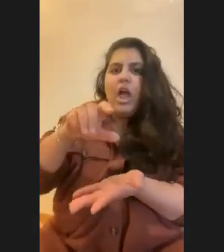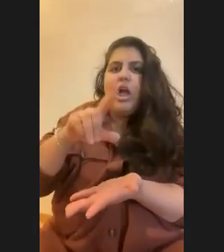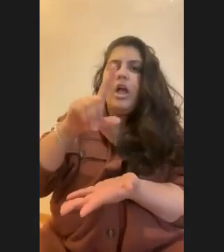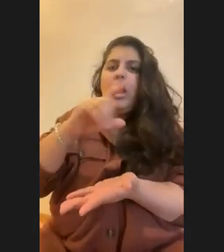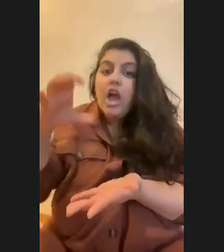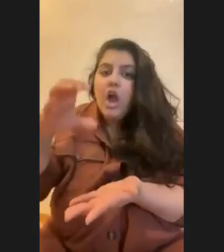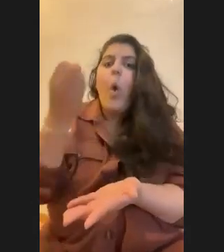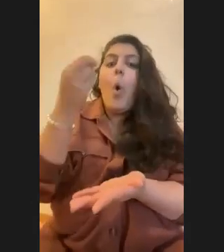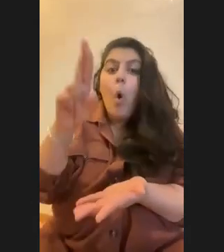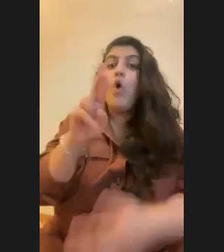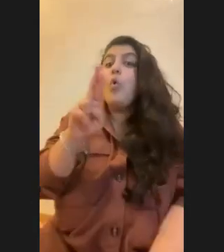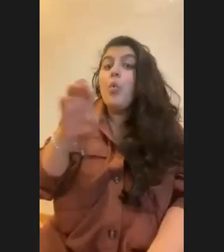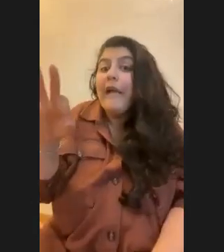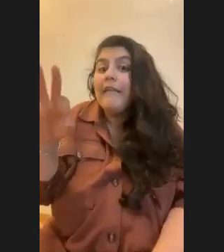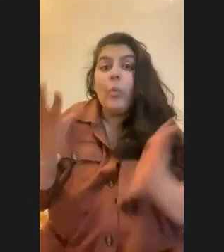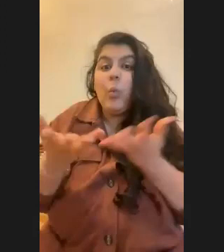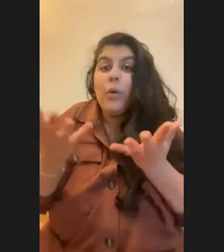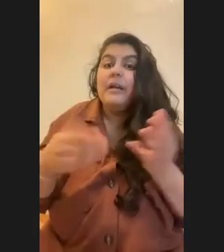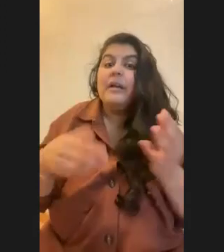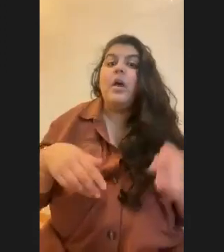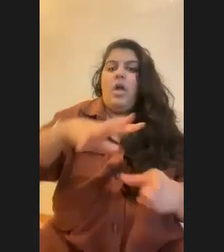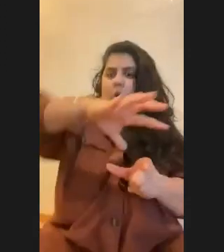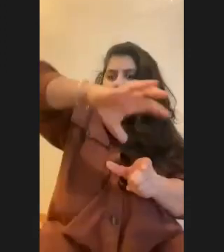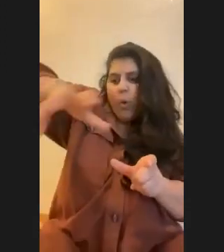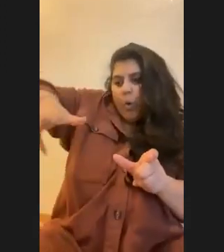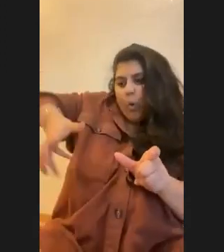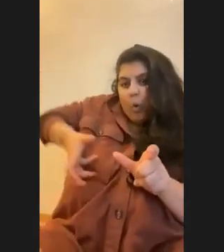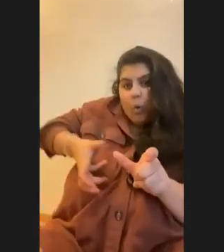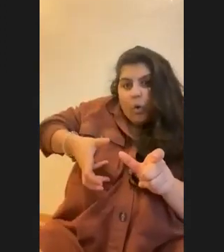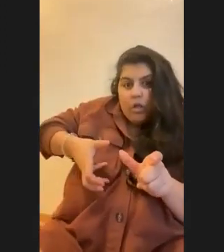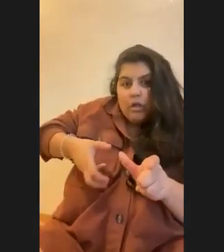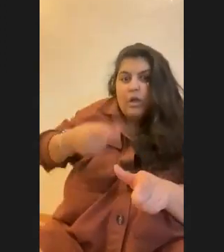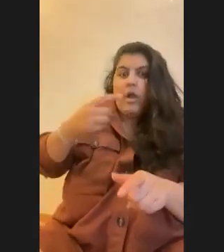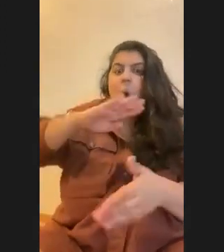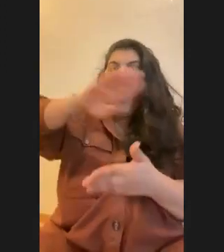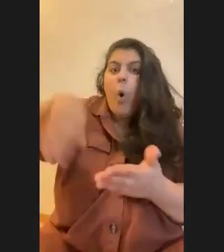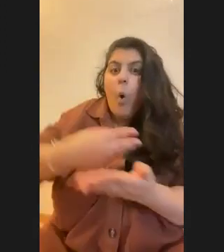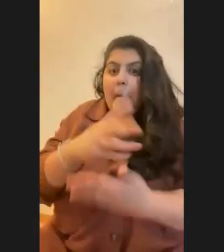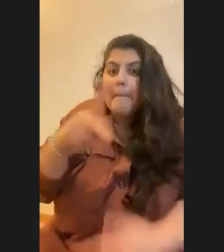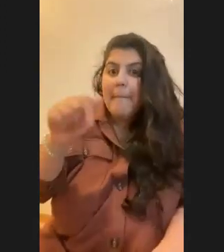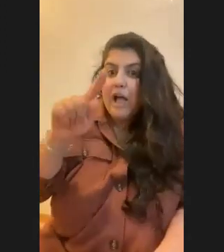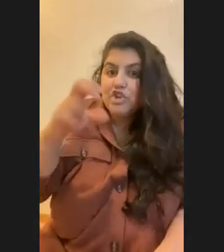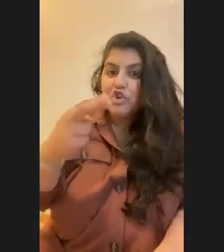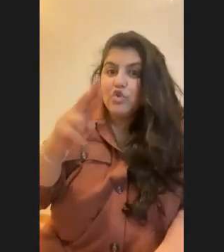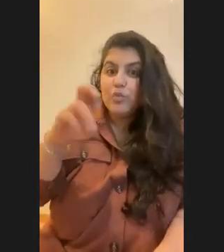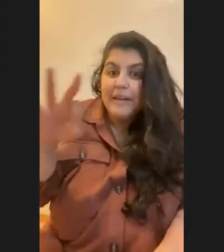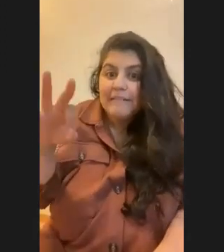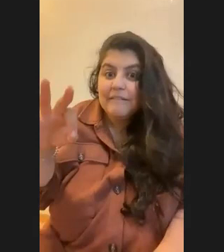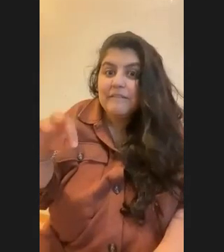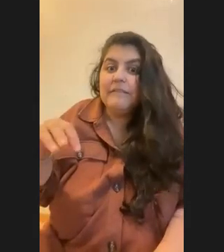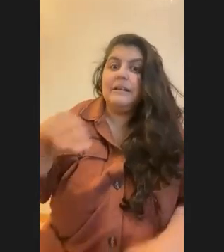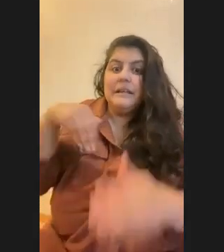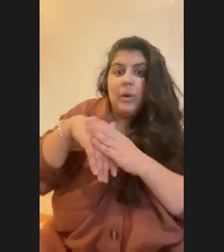the reef to be the whole like encompassing patch reef, which could be hundreds, but in a certain area.